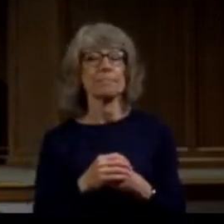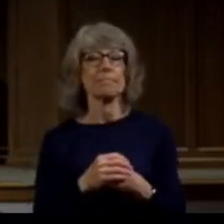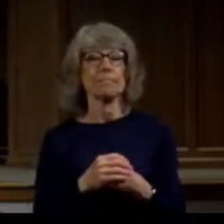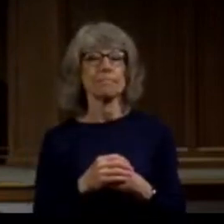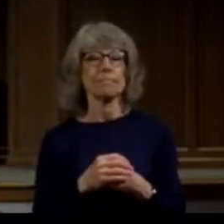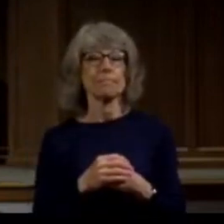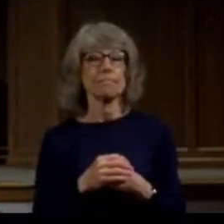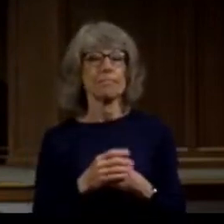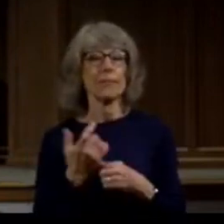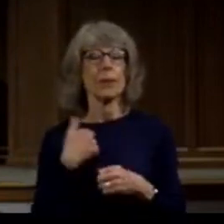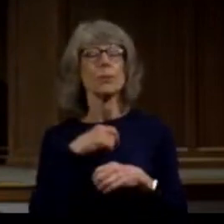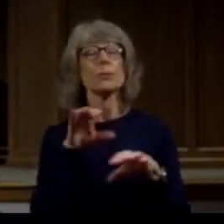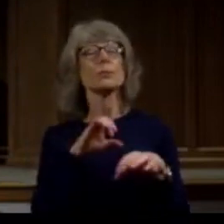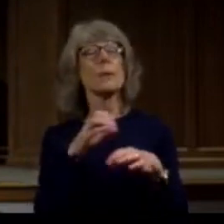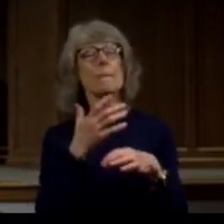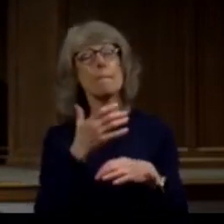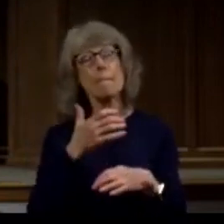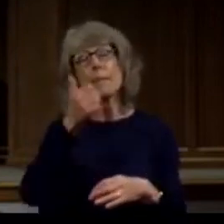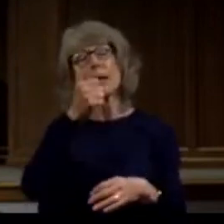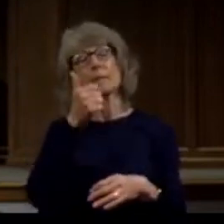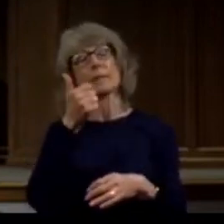we're going to do the best that we can